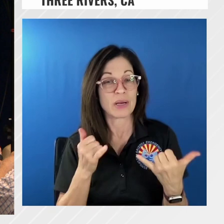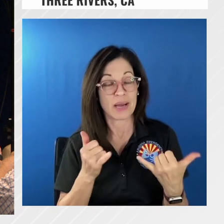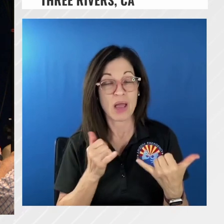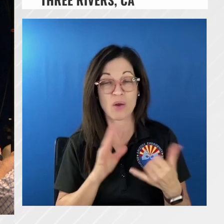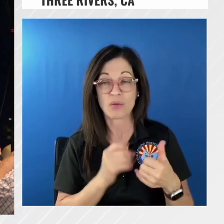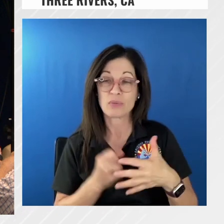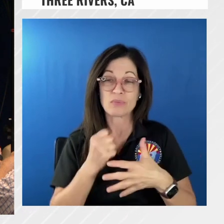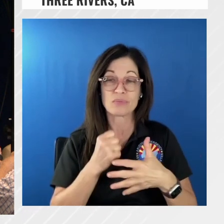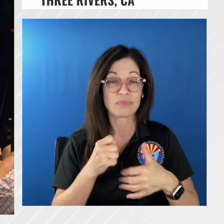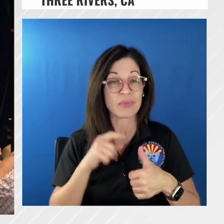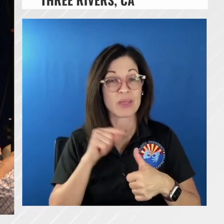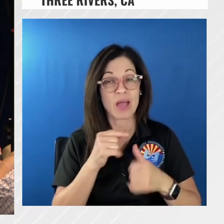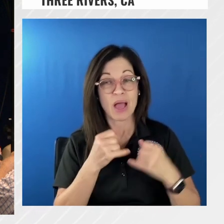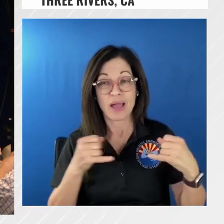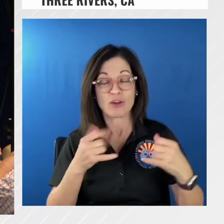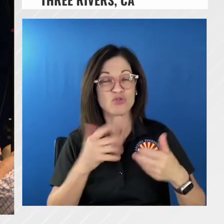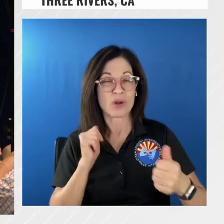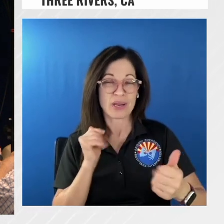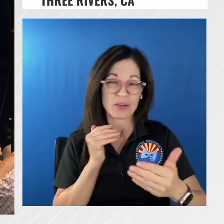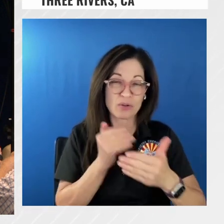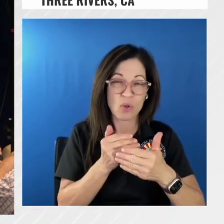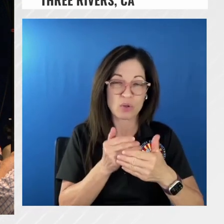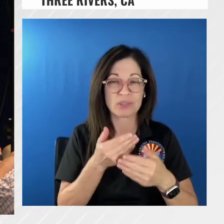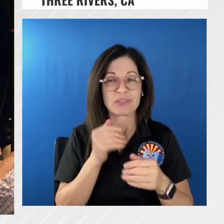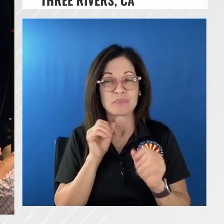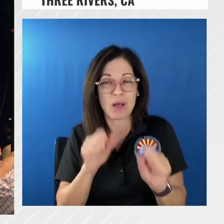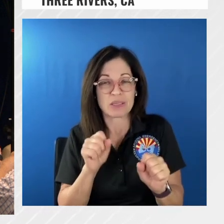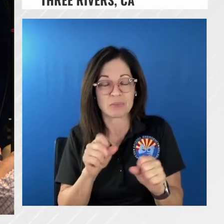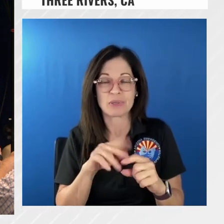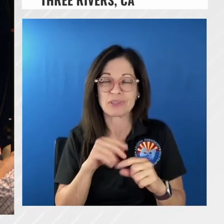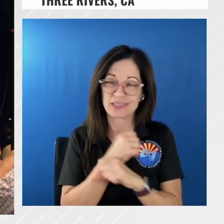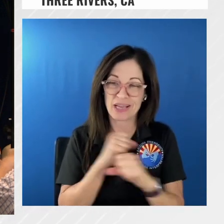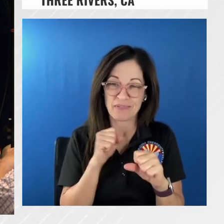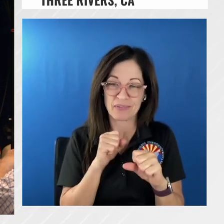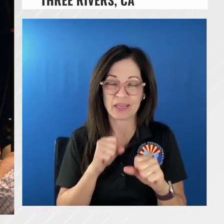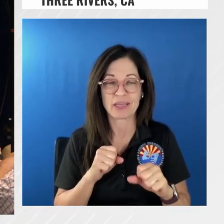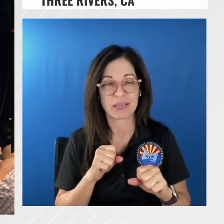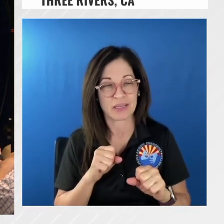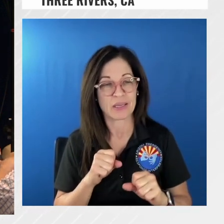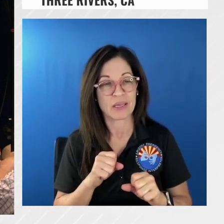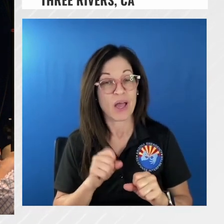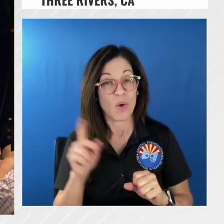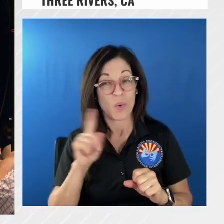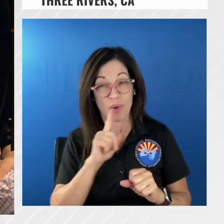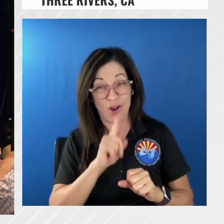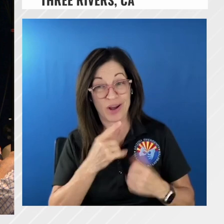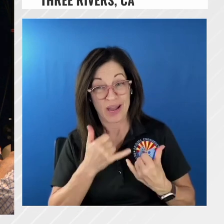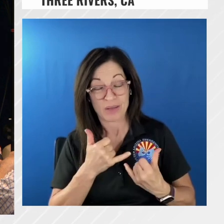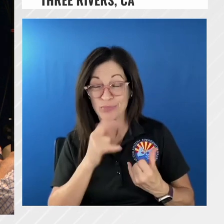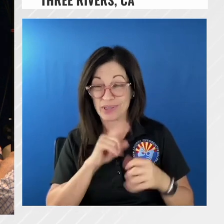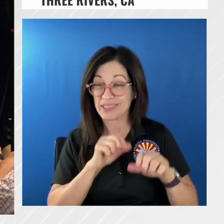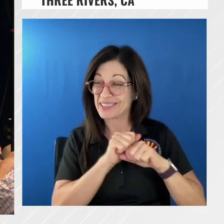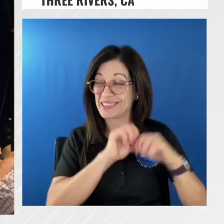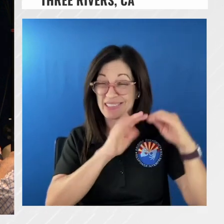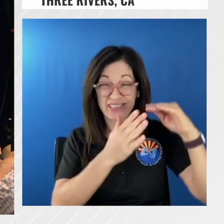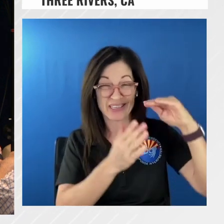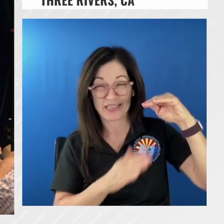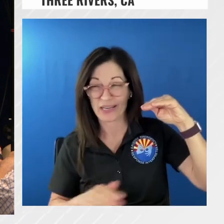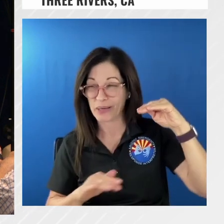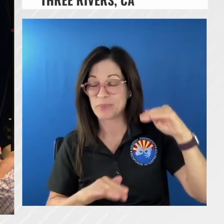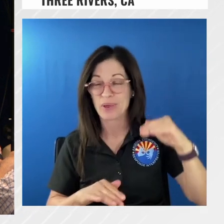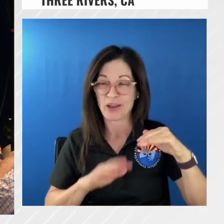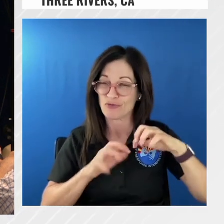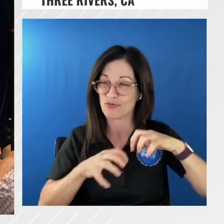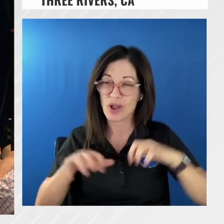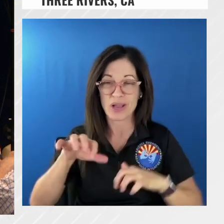get as close as we can safely to this fire and where we're at currently is pretty uh steep and rugged but we got the right equipment in there and as we start